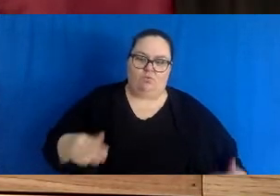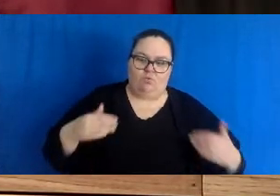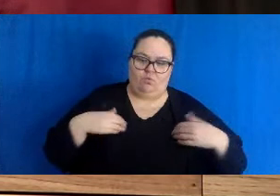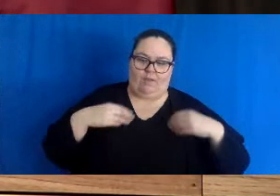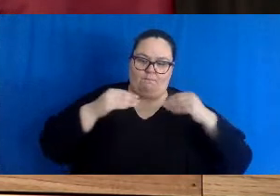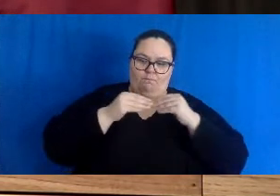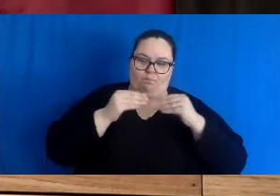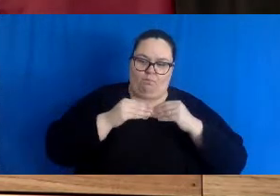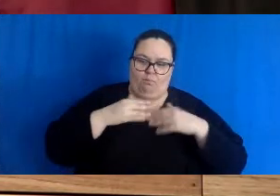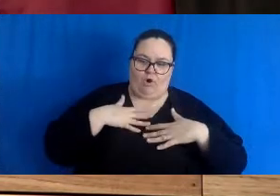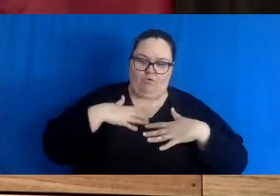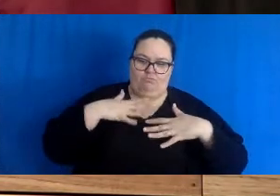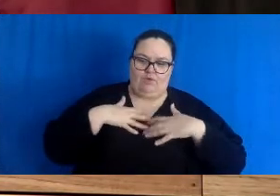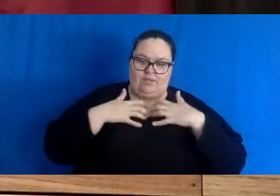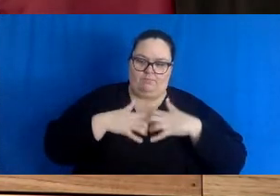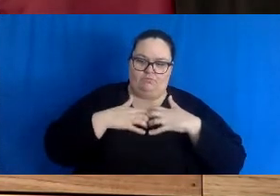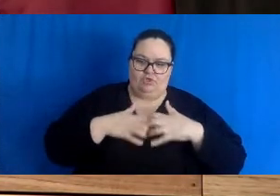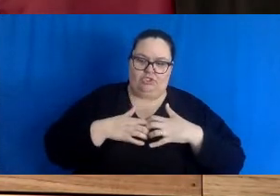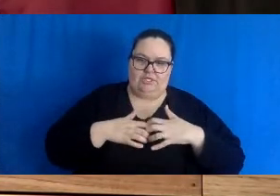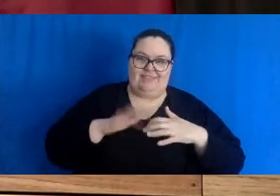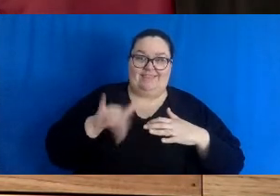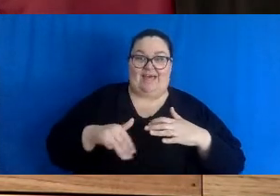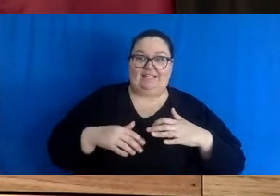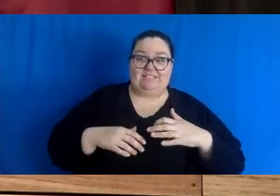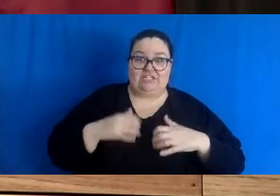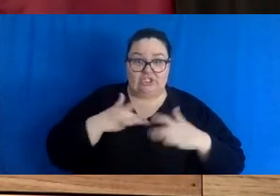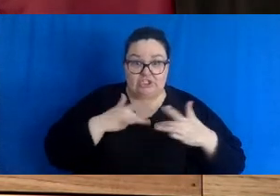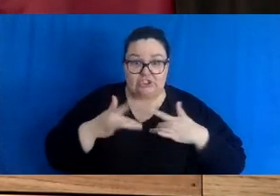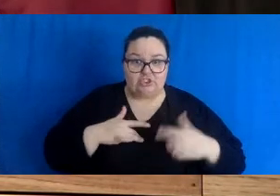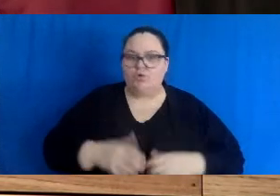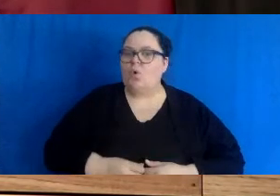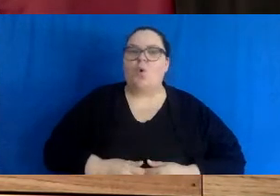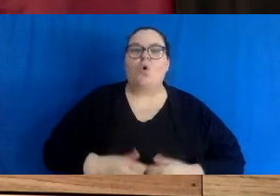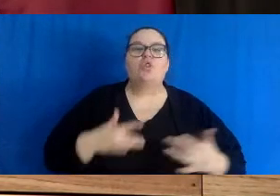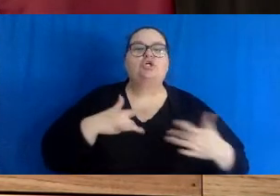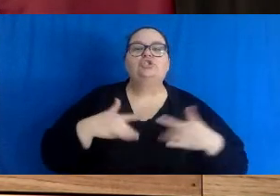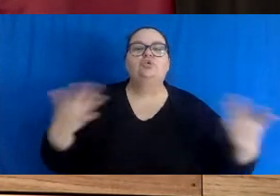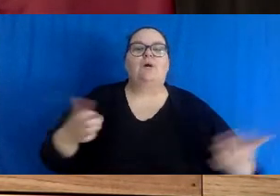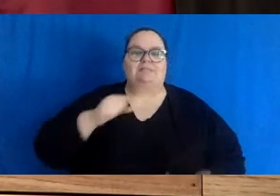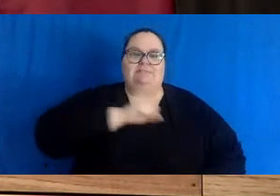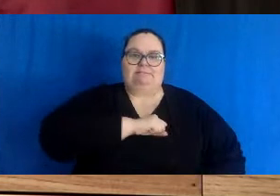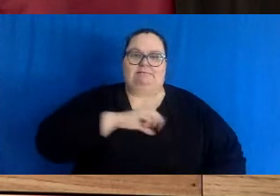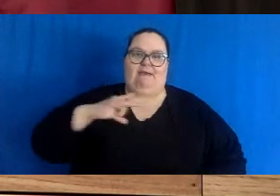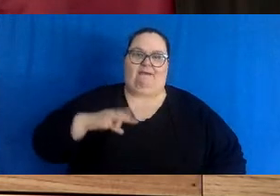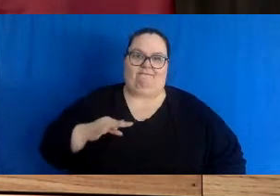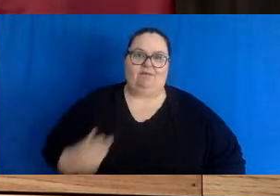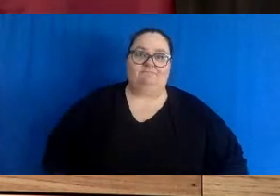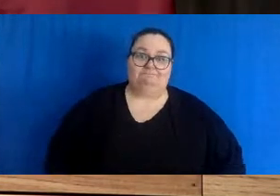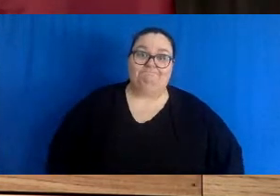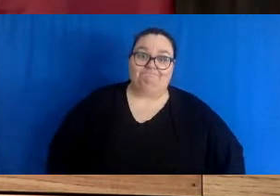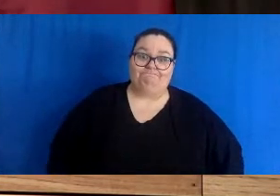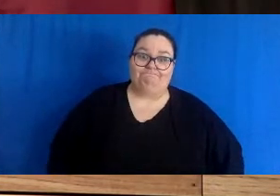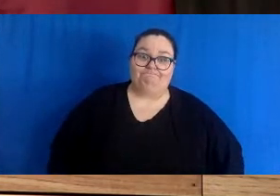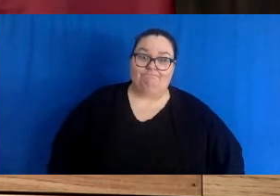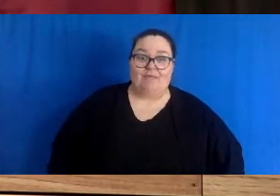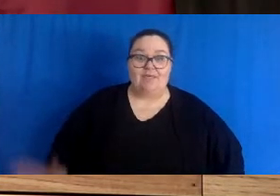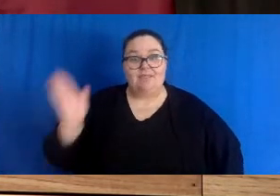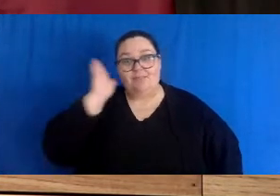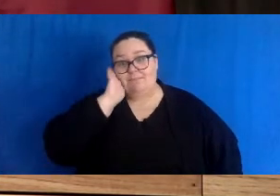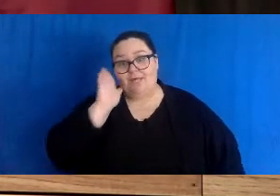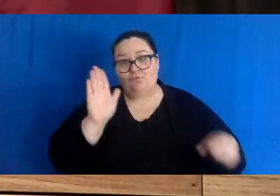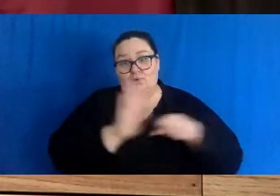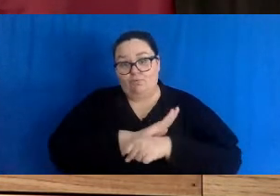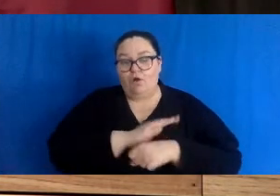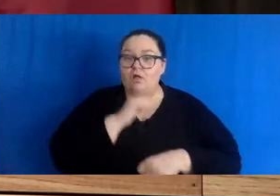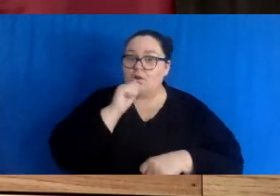than that. That will not be our bottleneck. Our bottleneck will be staff and we will fill those beds not with COVID